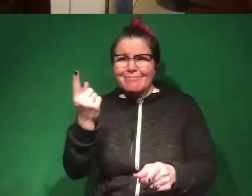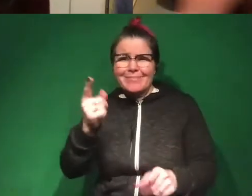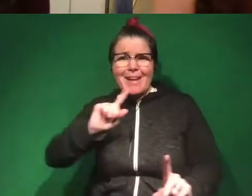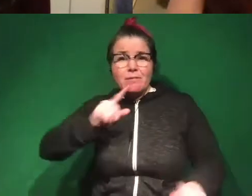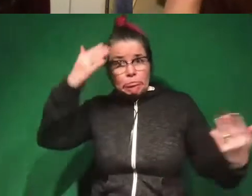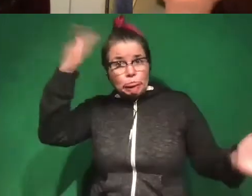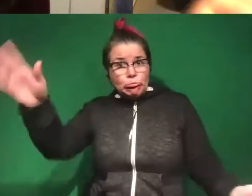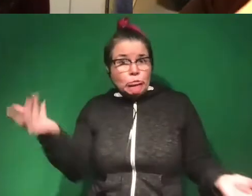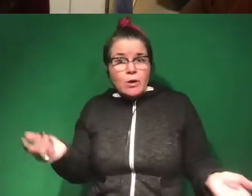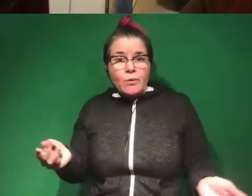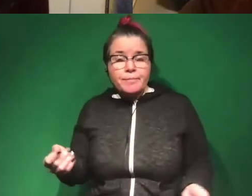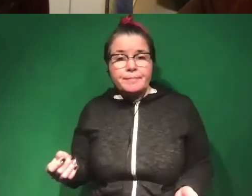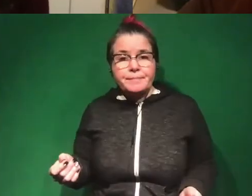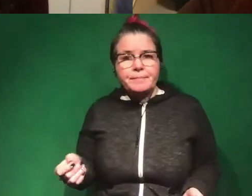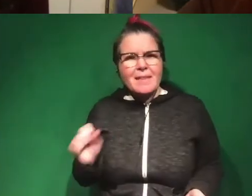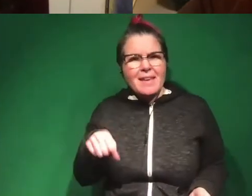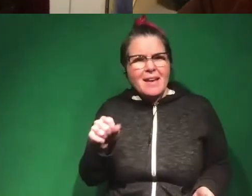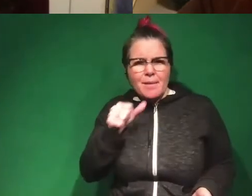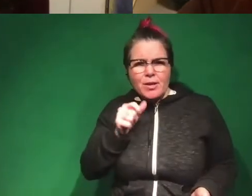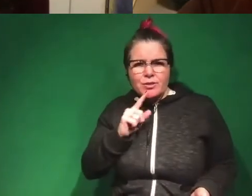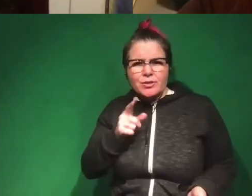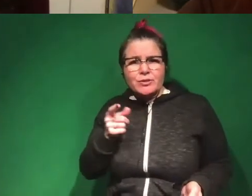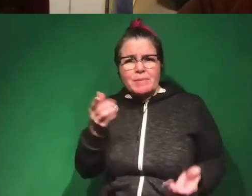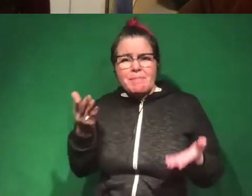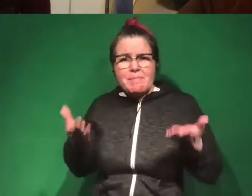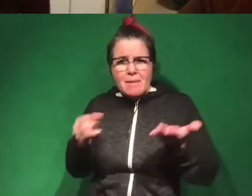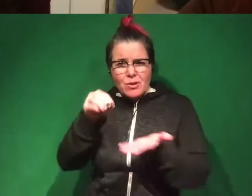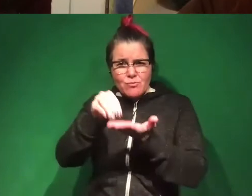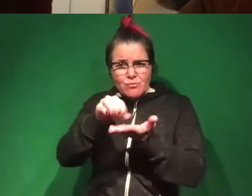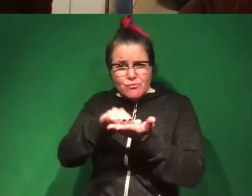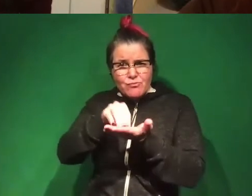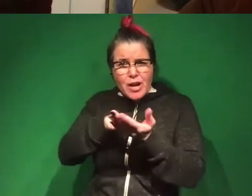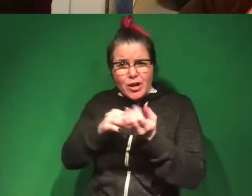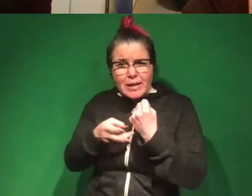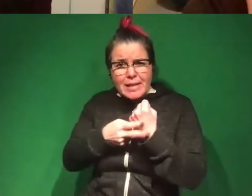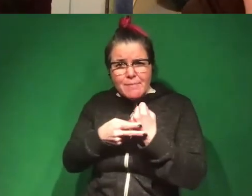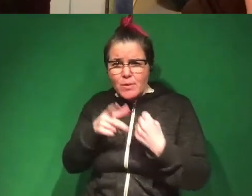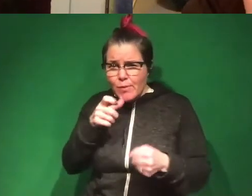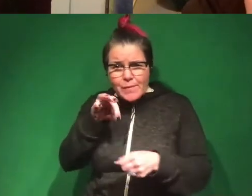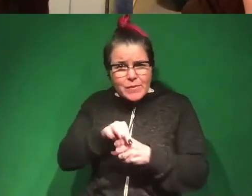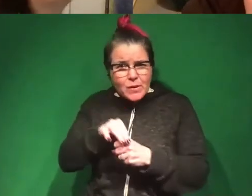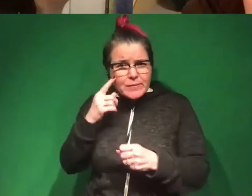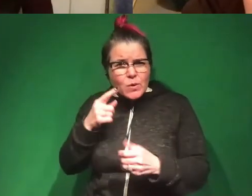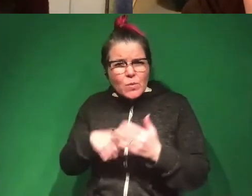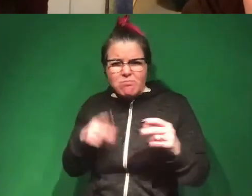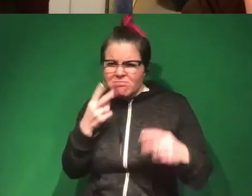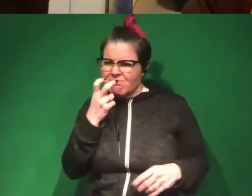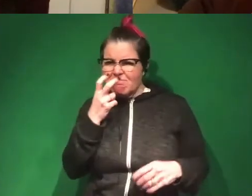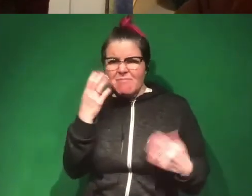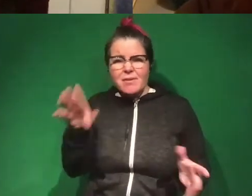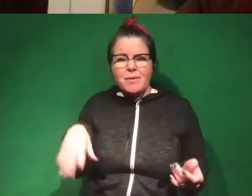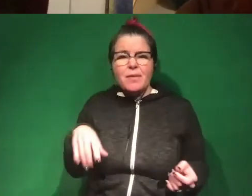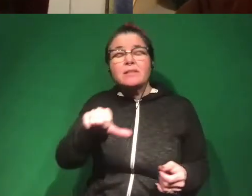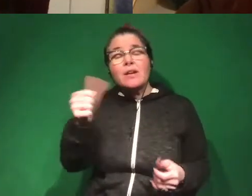We can just say, I don't know. Yeah, I don't know. I mean, maybe there's record keeping around who votes for what, but I would doubt that. mean, and that's one of the other things